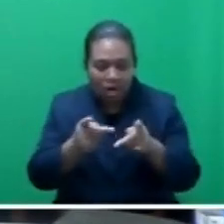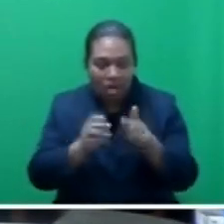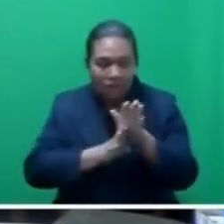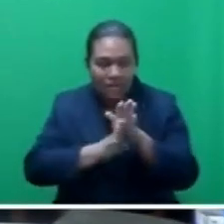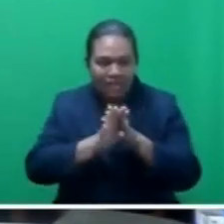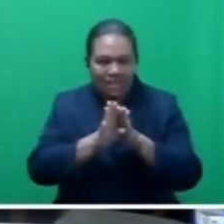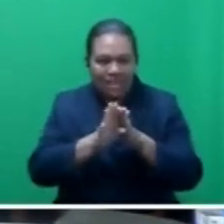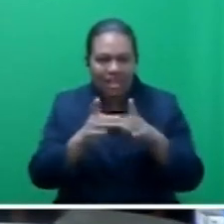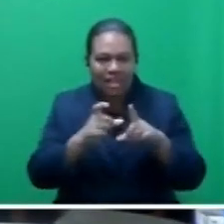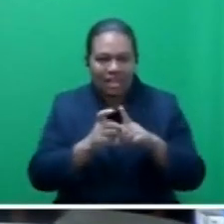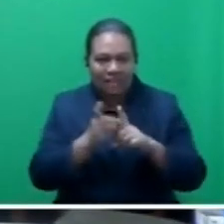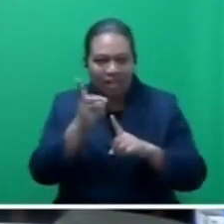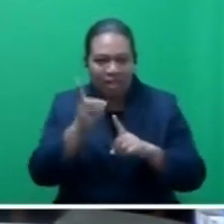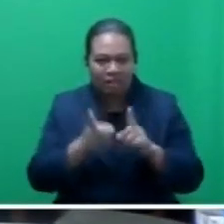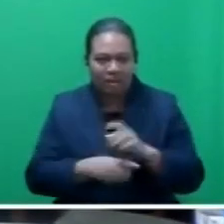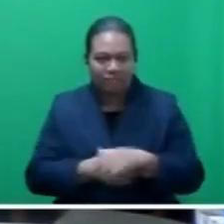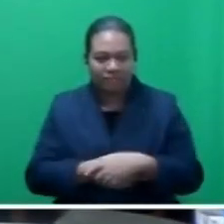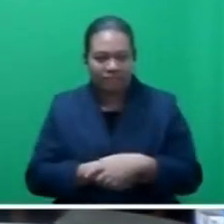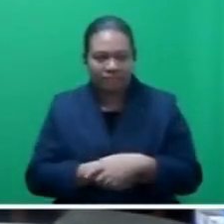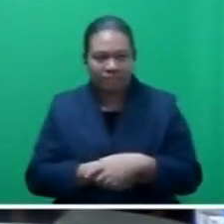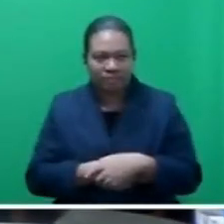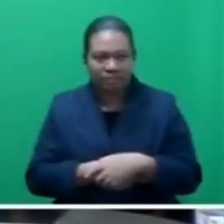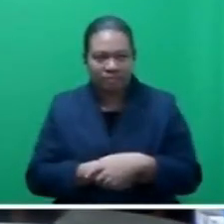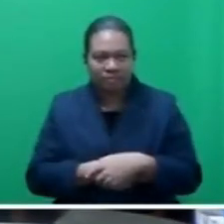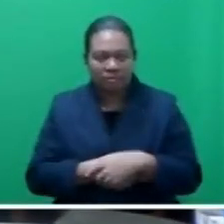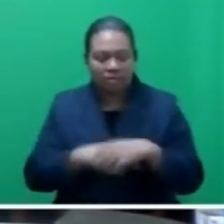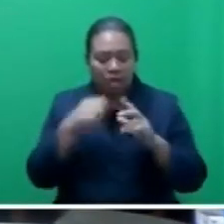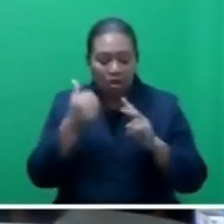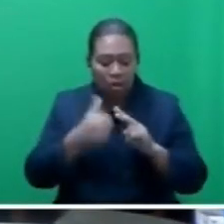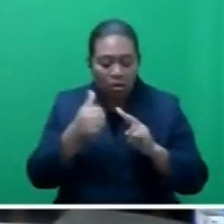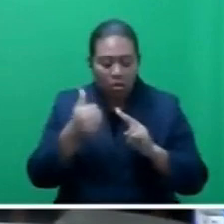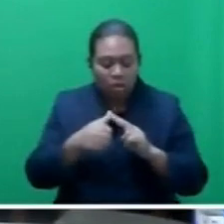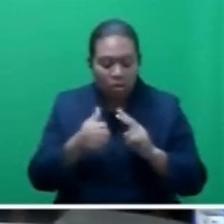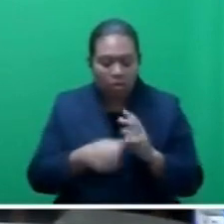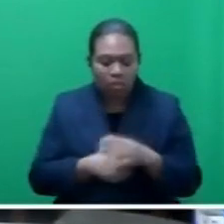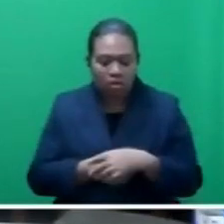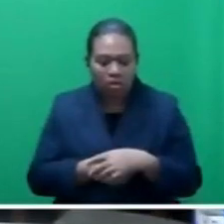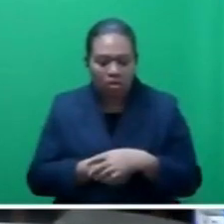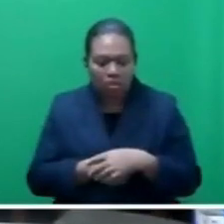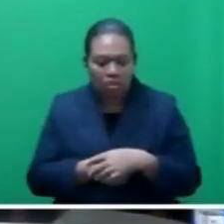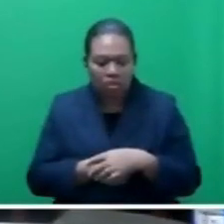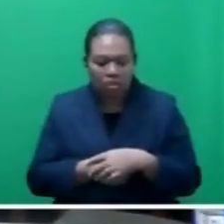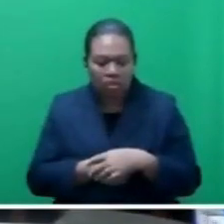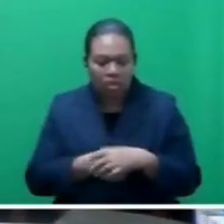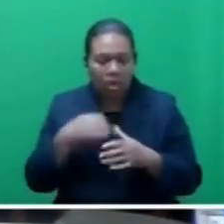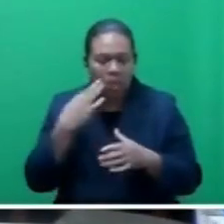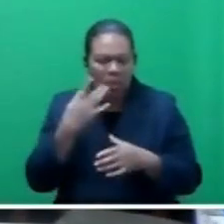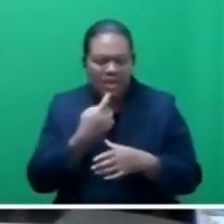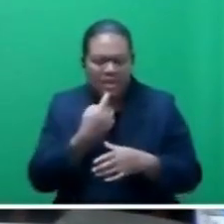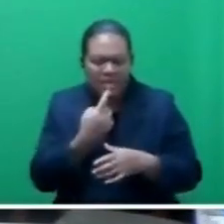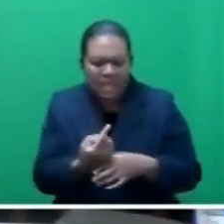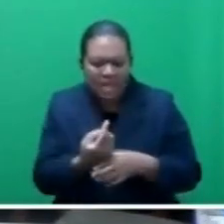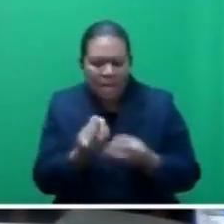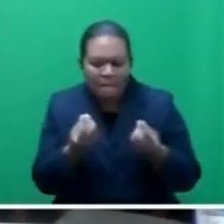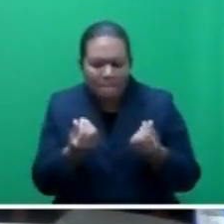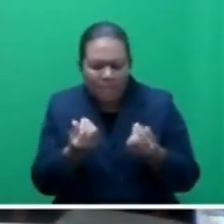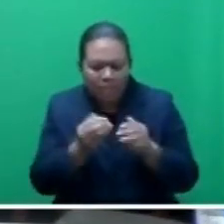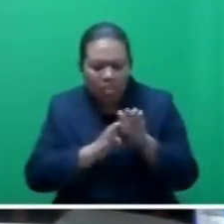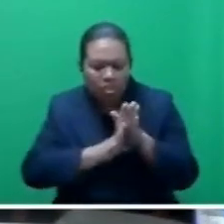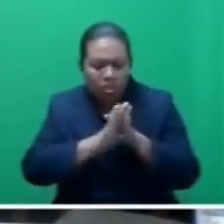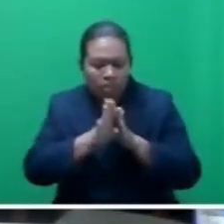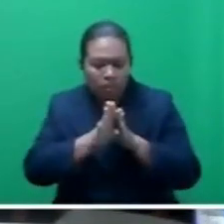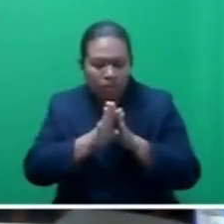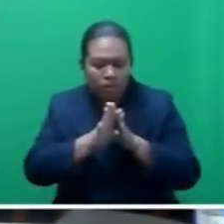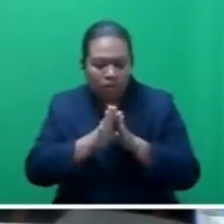is investment. Also, when someone sets aside money to improve the productive